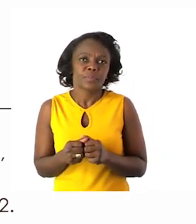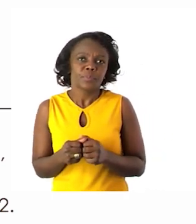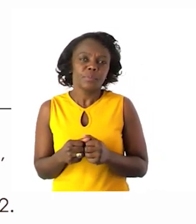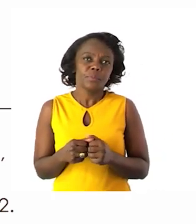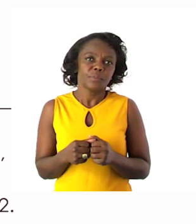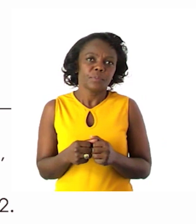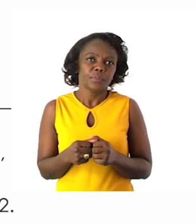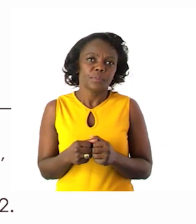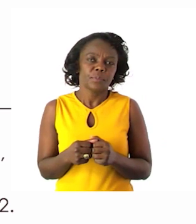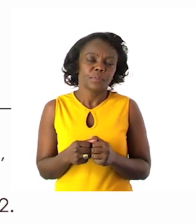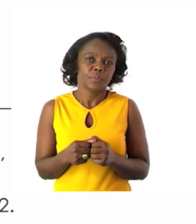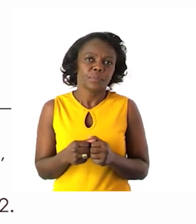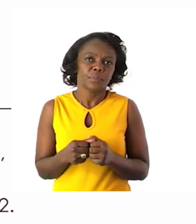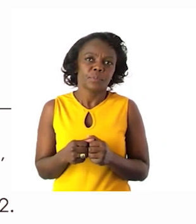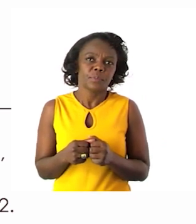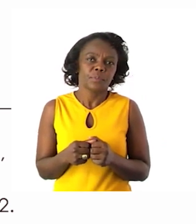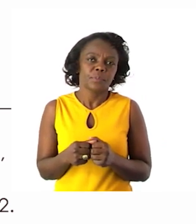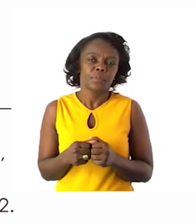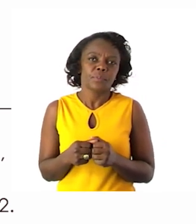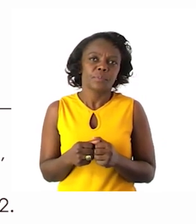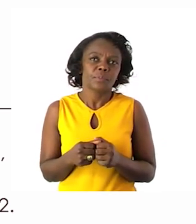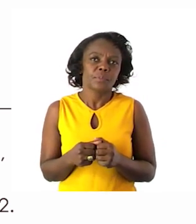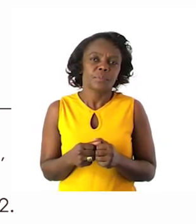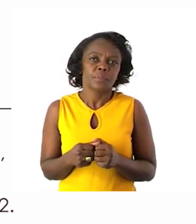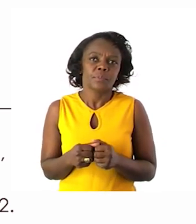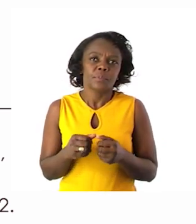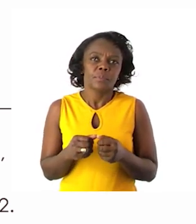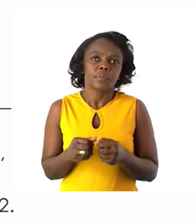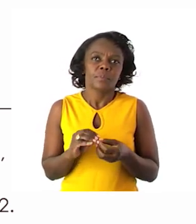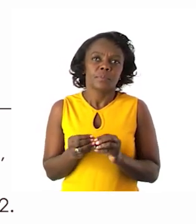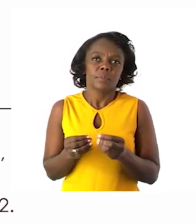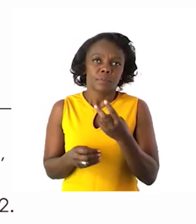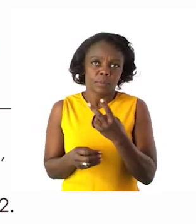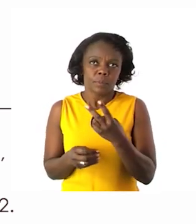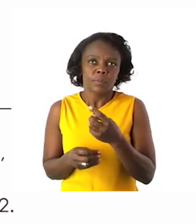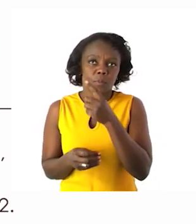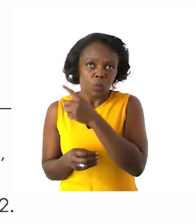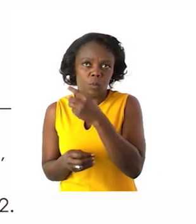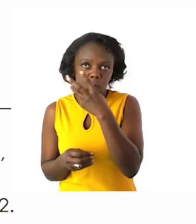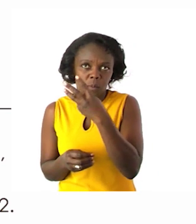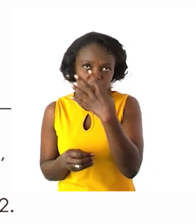are they counting in. Then that will be easy for you. Now let's see number 2. 135,